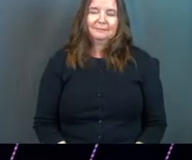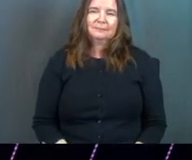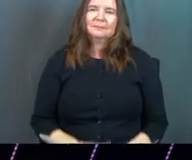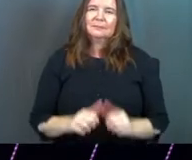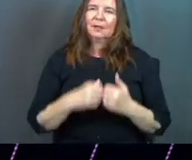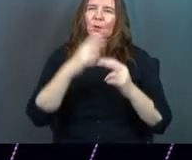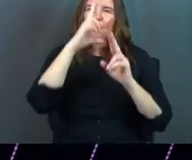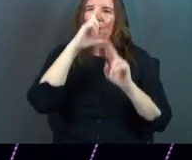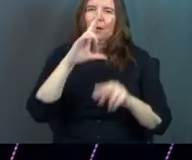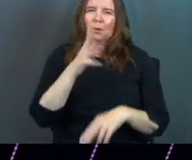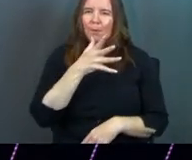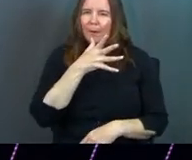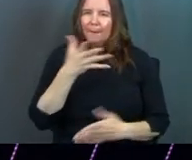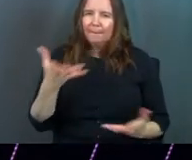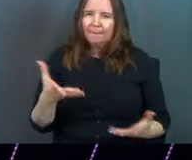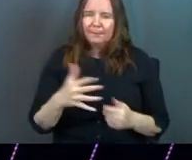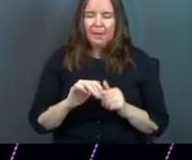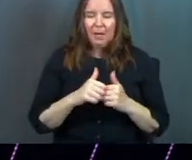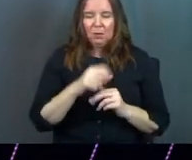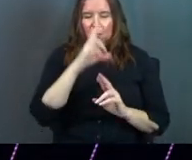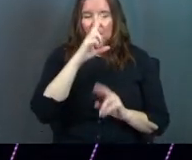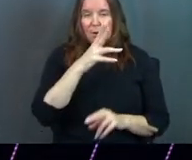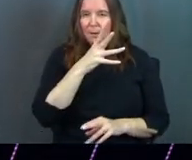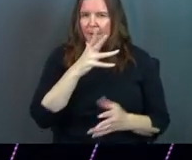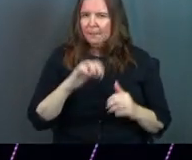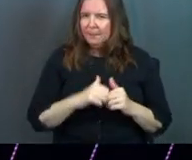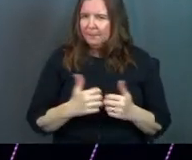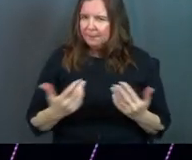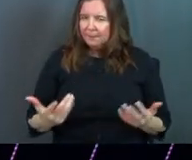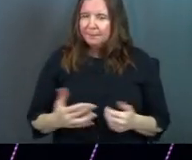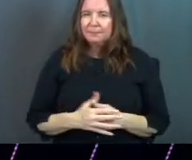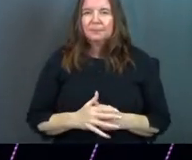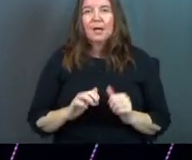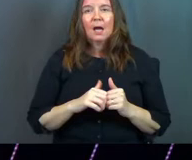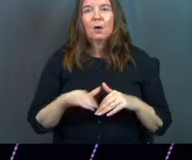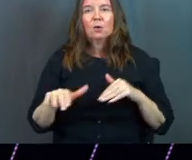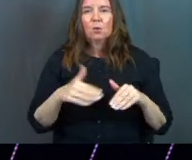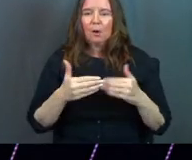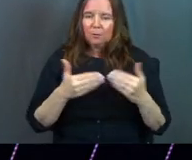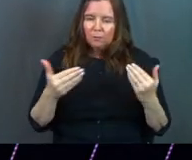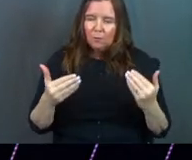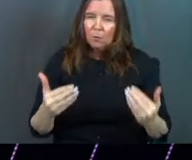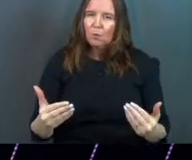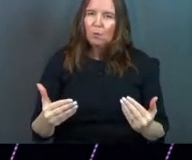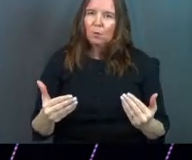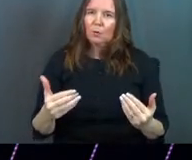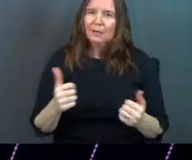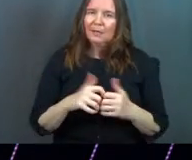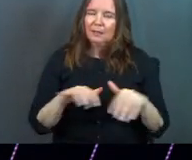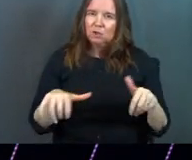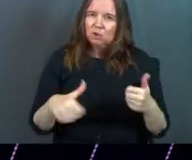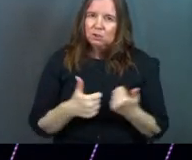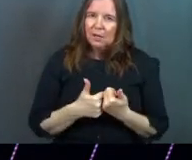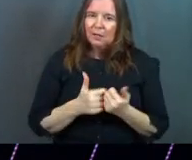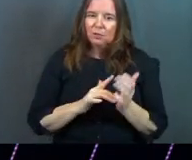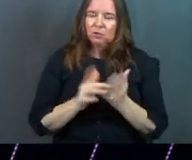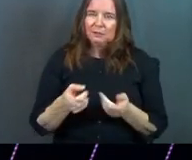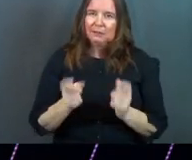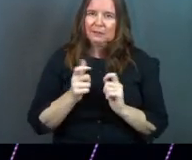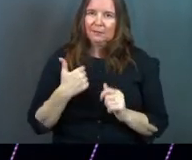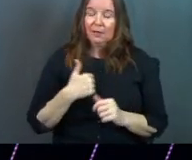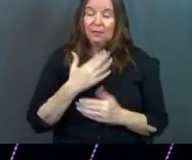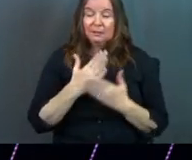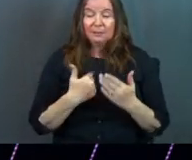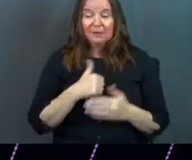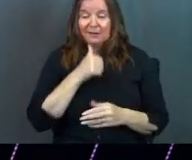How do you honor your mom? How do you honor your mom? How do you walk forward in this challenge that Jesus has given